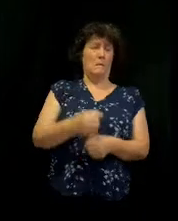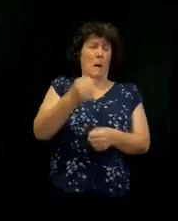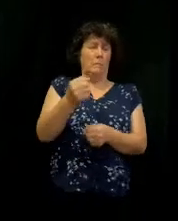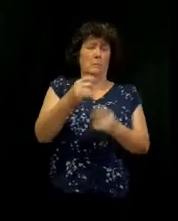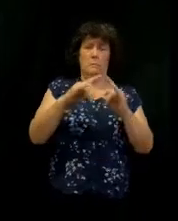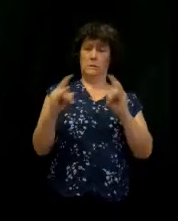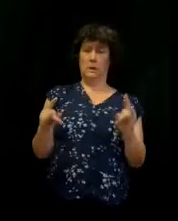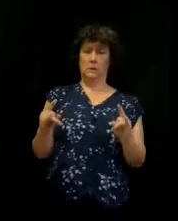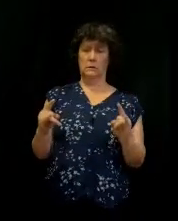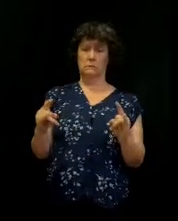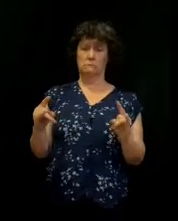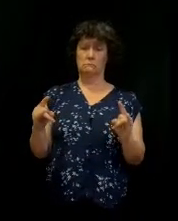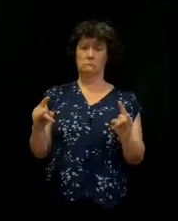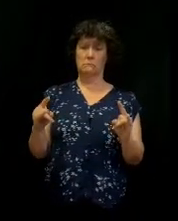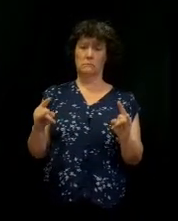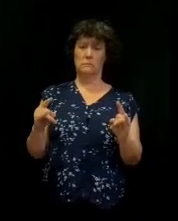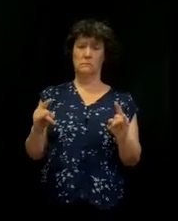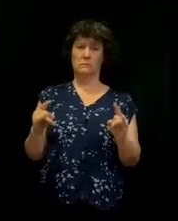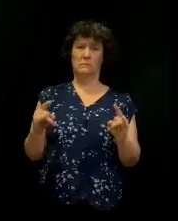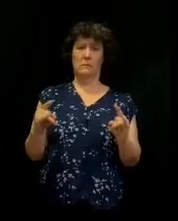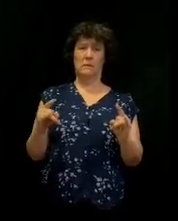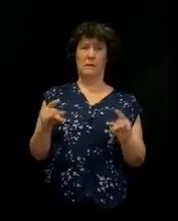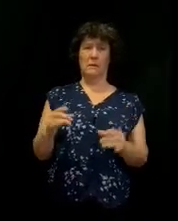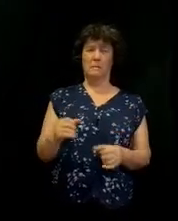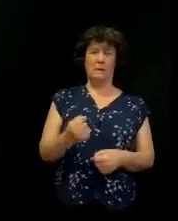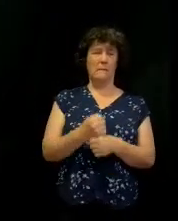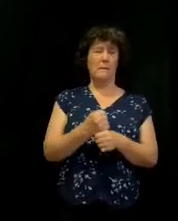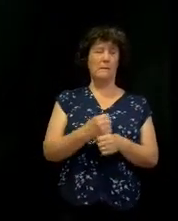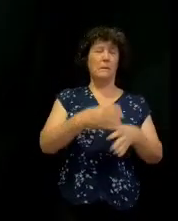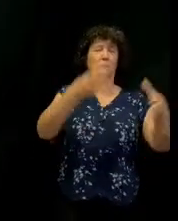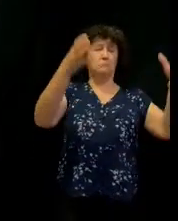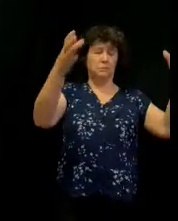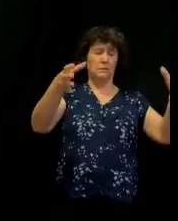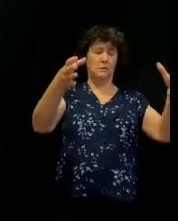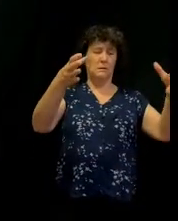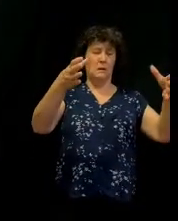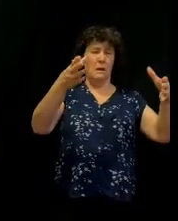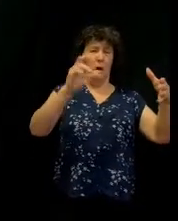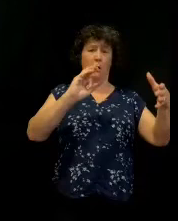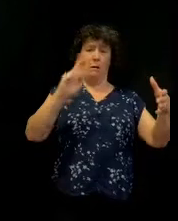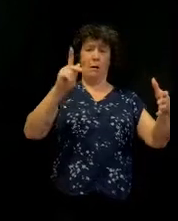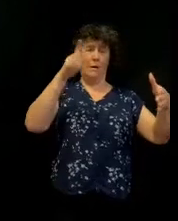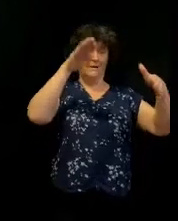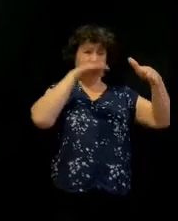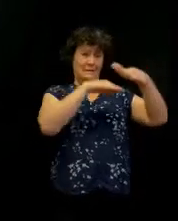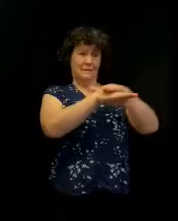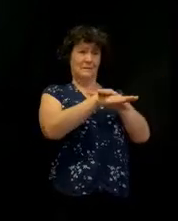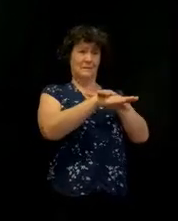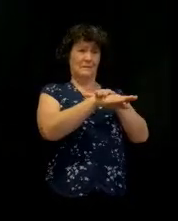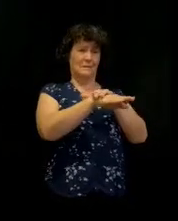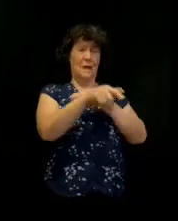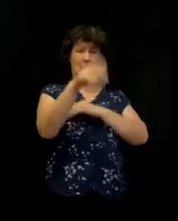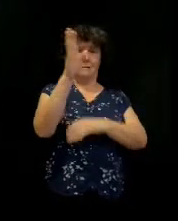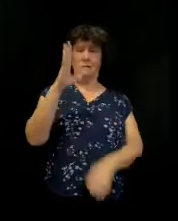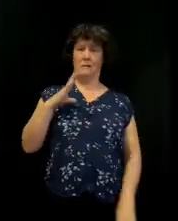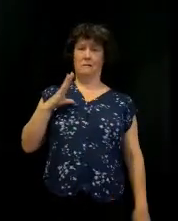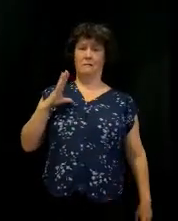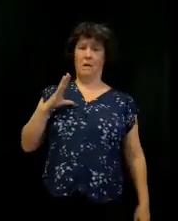-up. And he puts a pop-up, and he puts the ark in the pop-up. And God's okay with it.